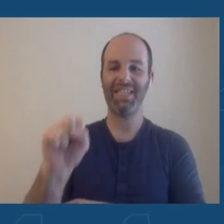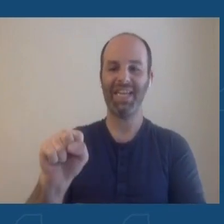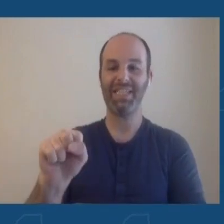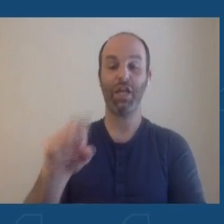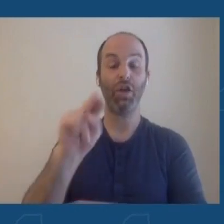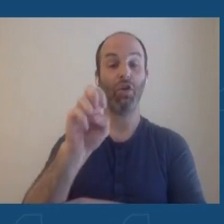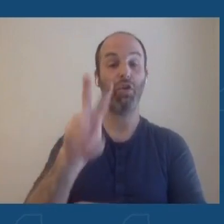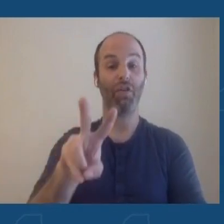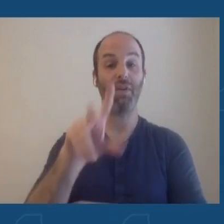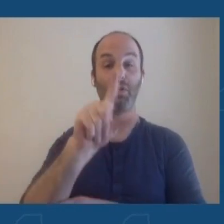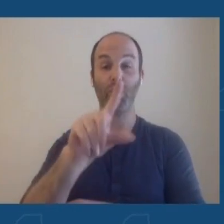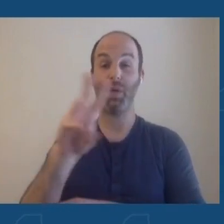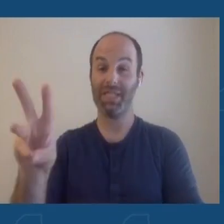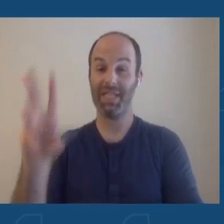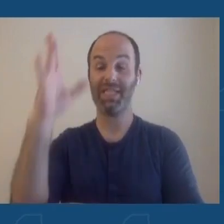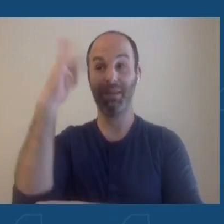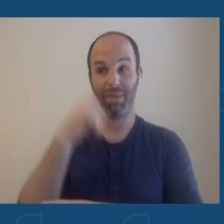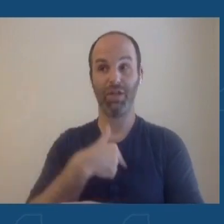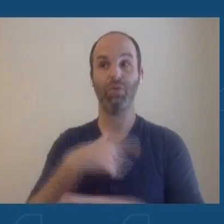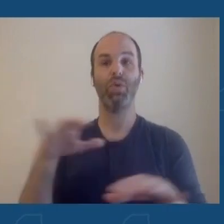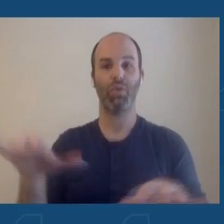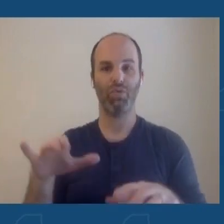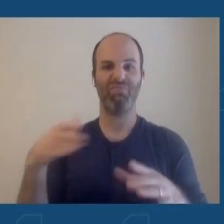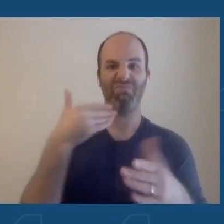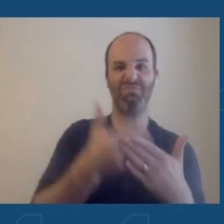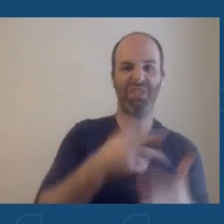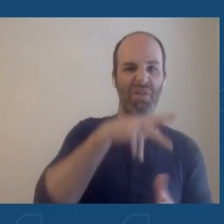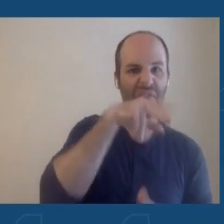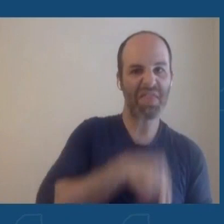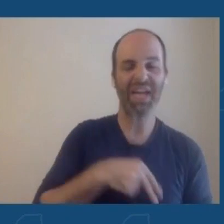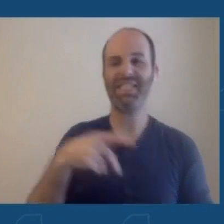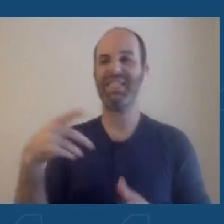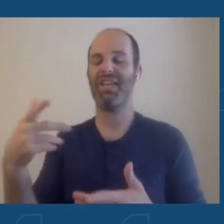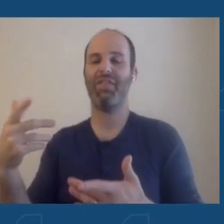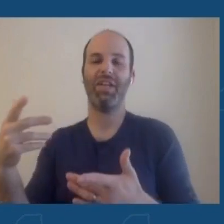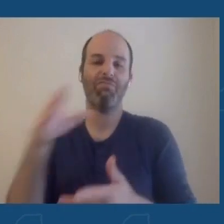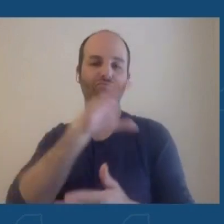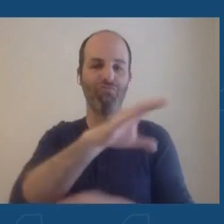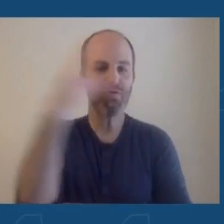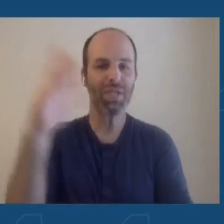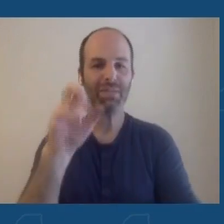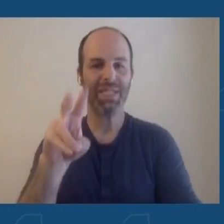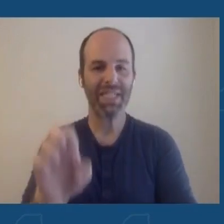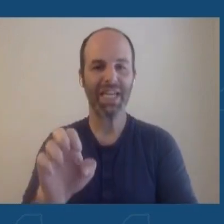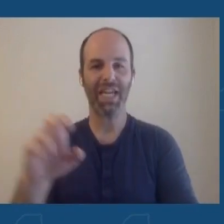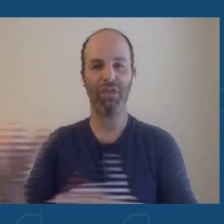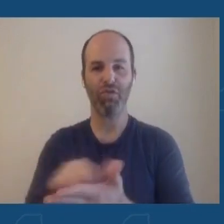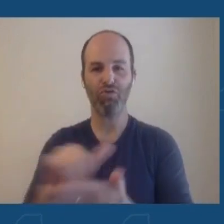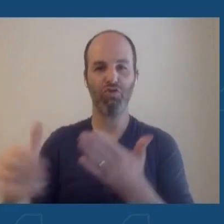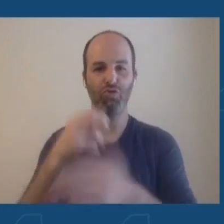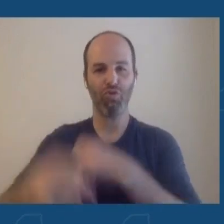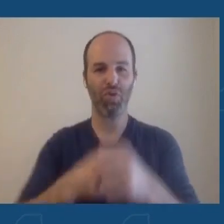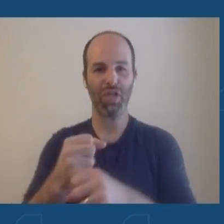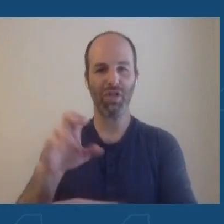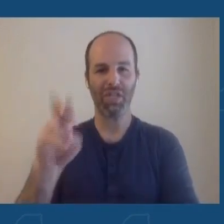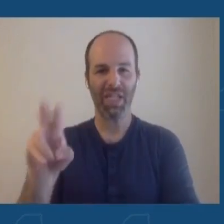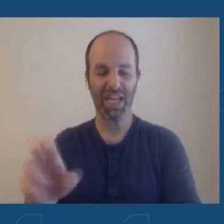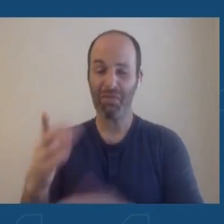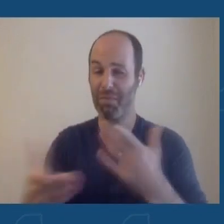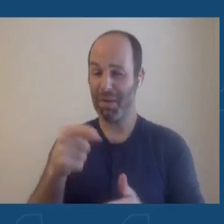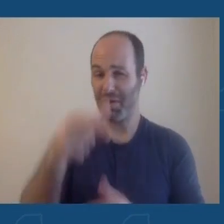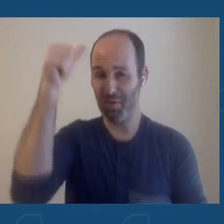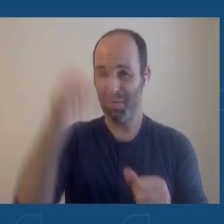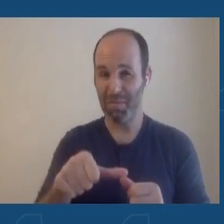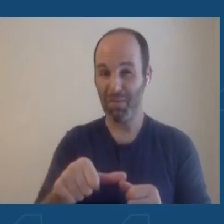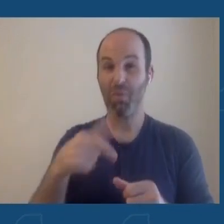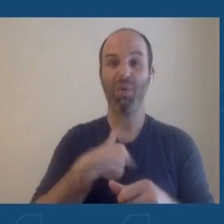a lot of holiday briefings around Thanksgiving and Christmas Eve and New Year's Eve. I think a lot of you may recall that. We saw